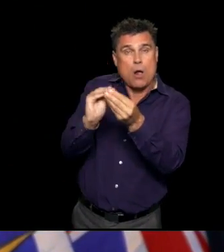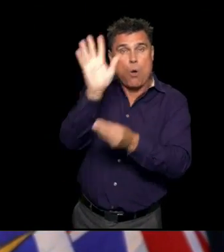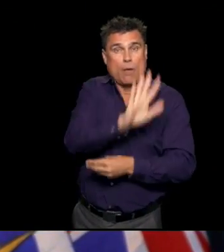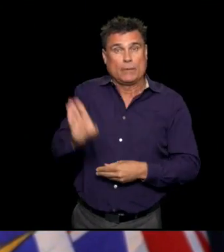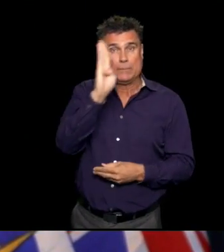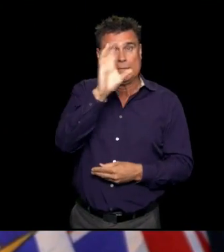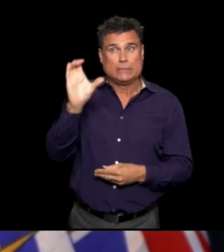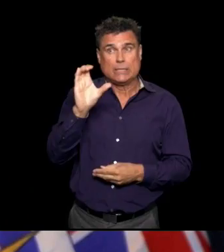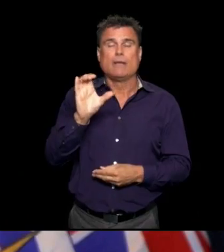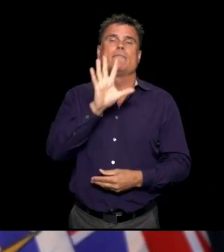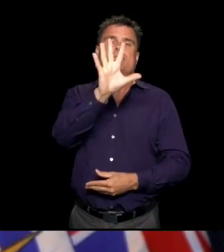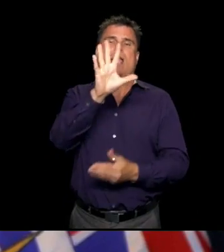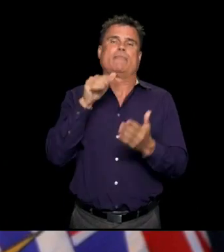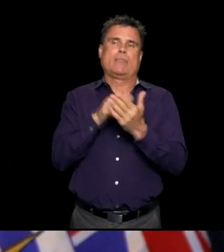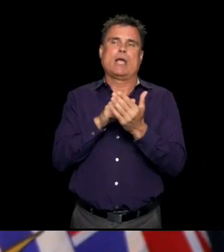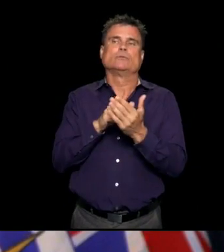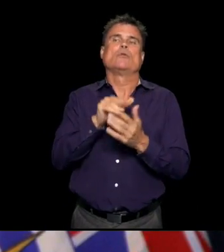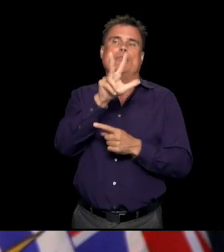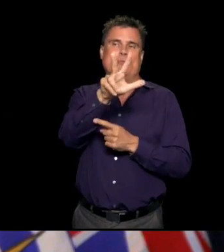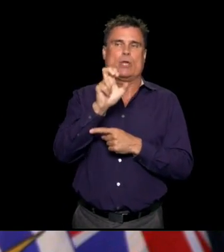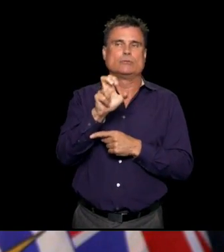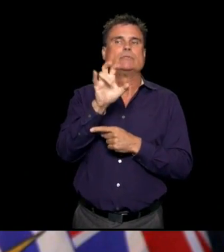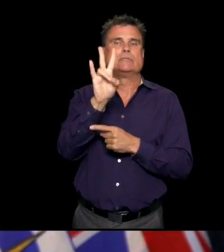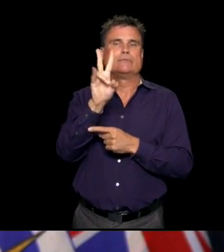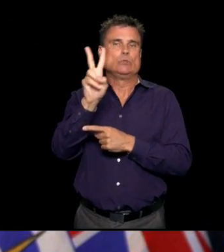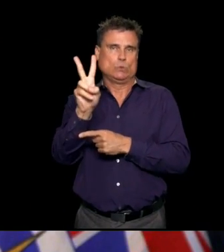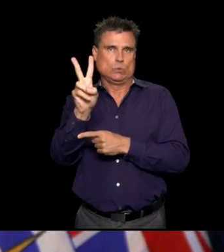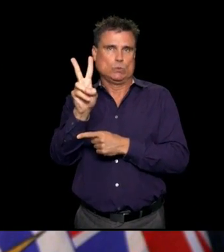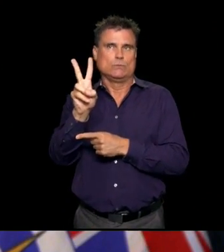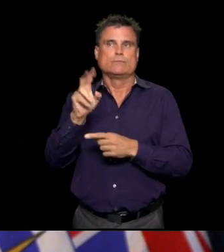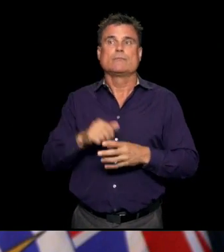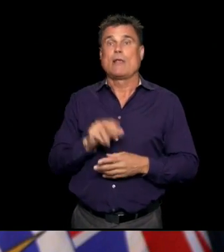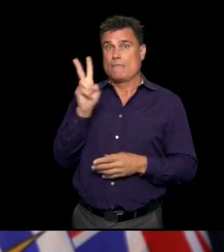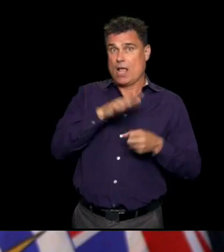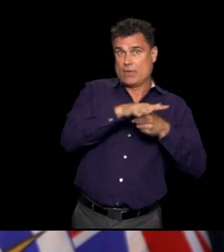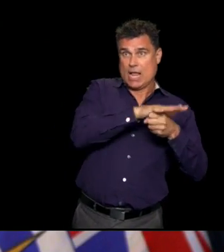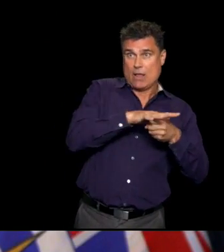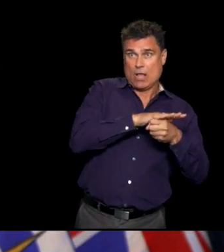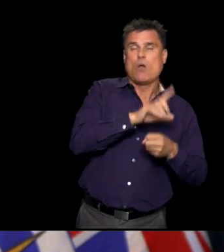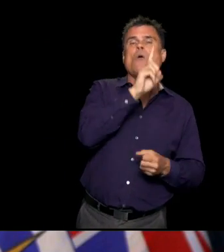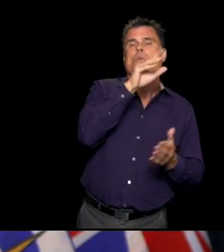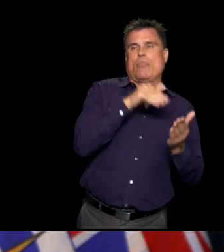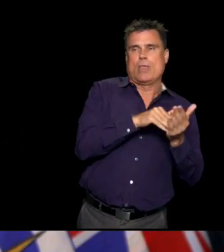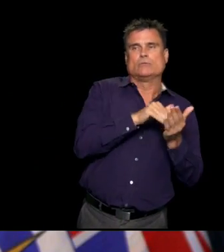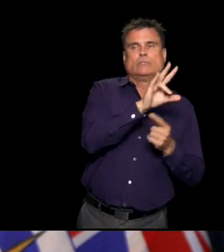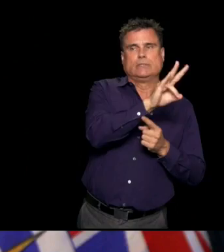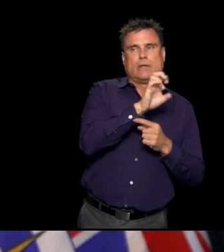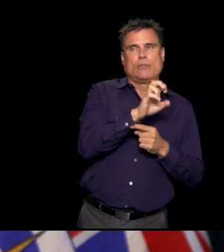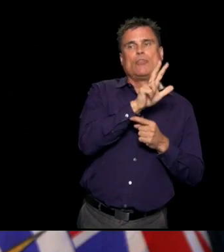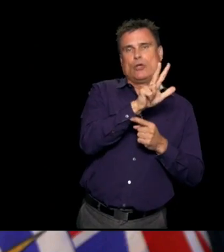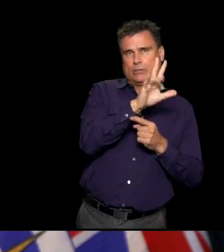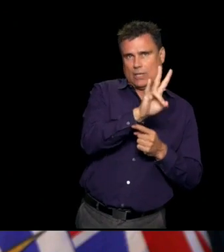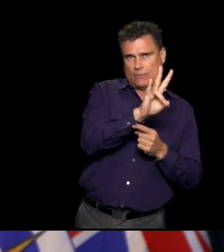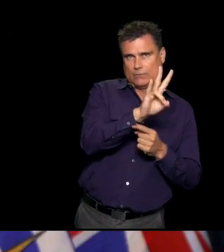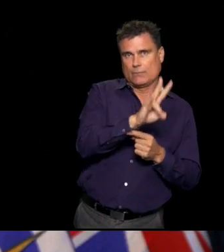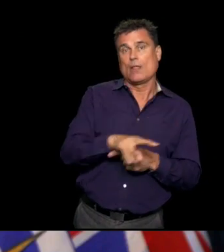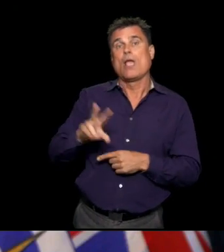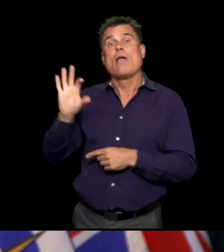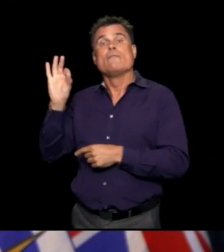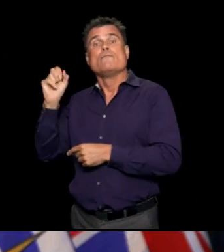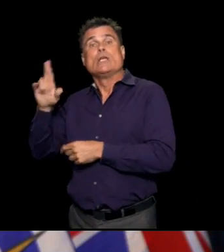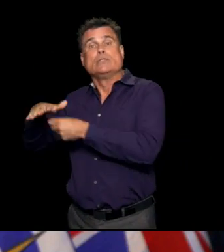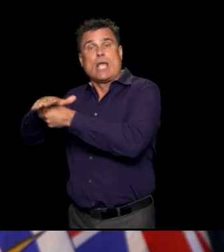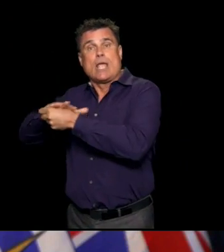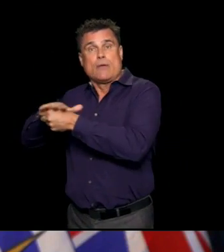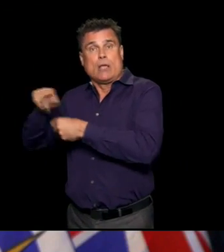,372 people who have been diagnosed with COVID-19. That includes 1,737 people in Vancouver